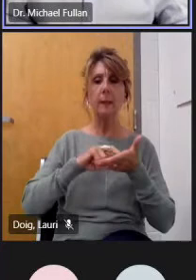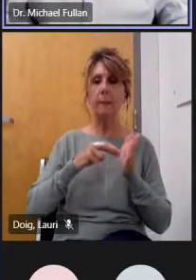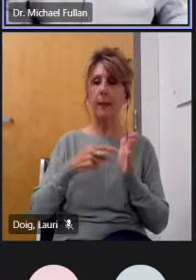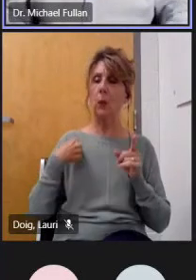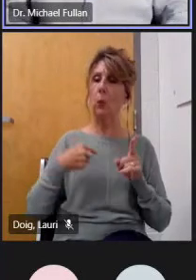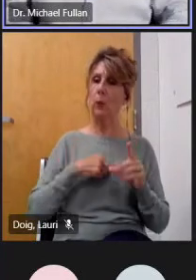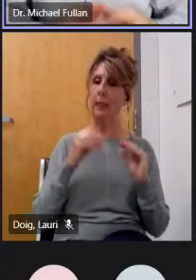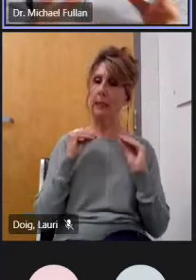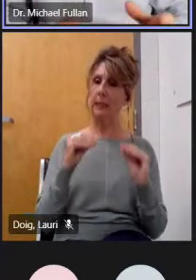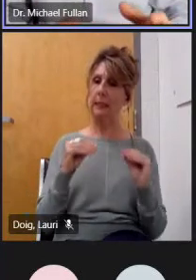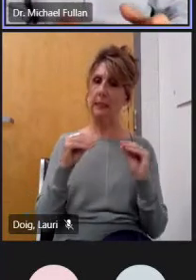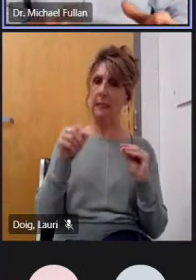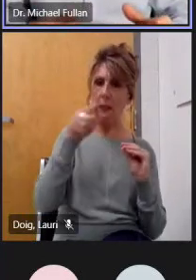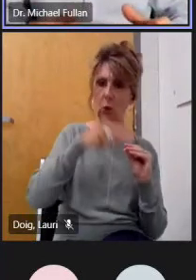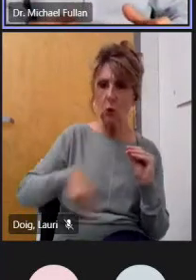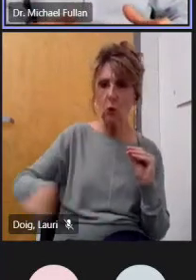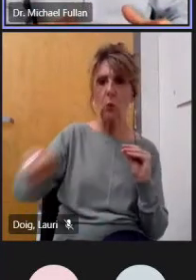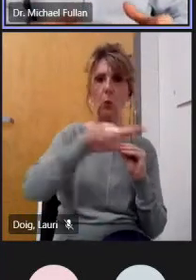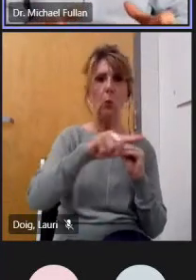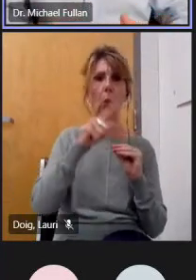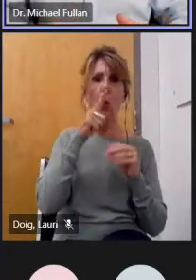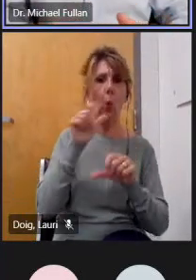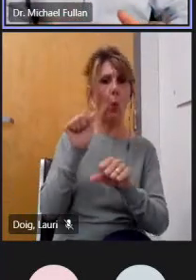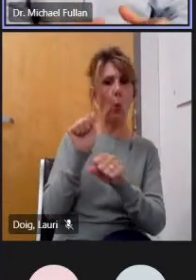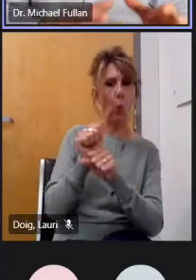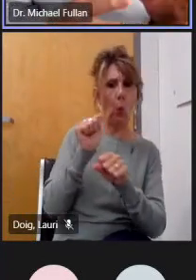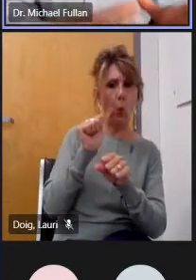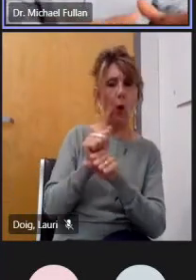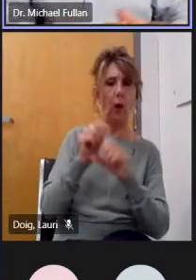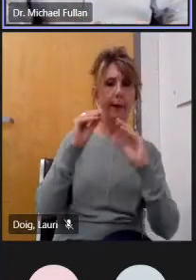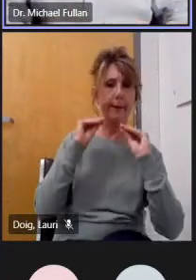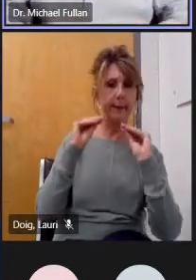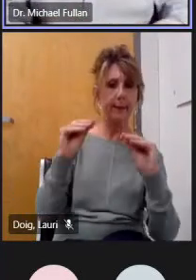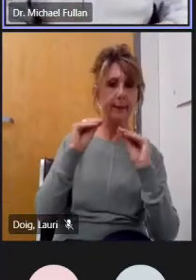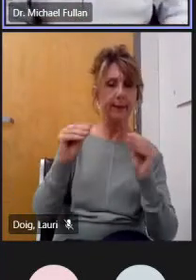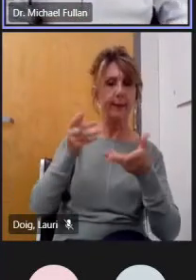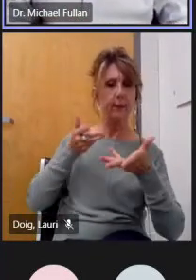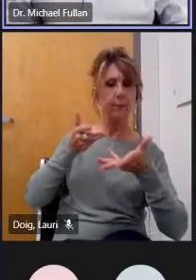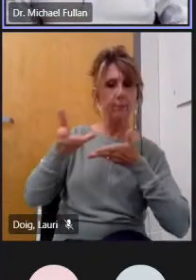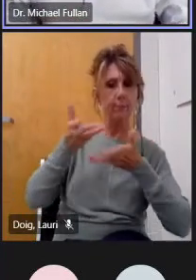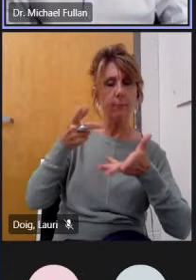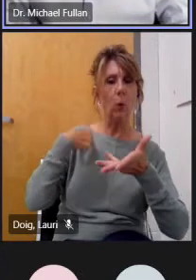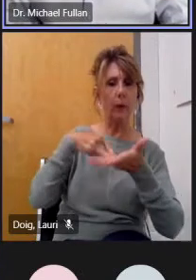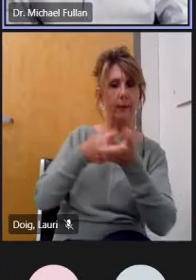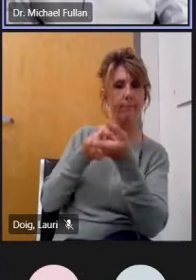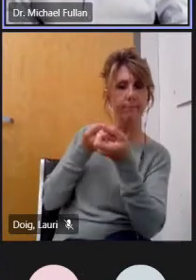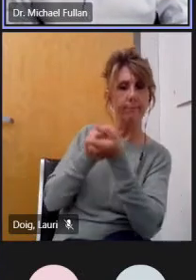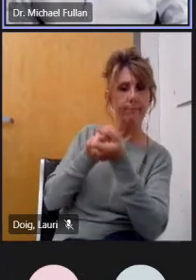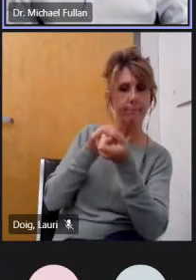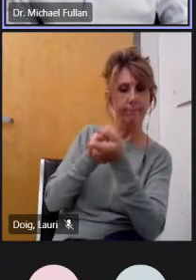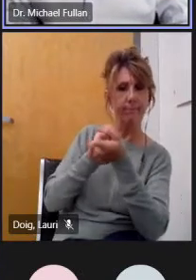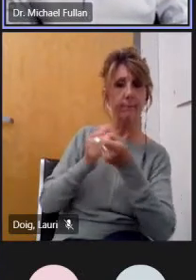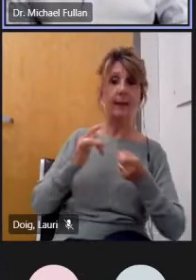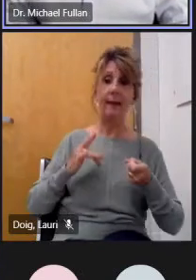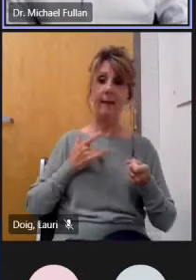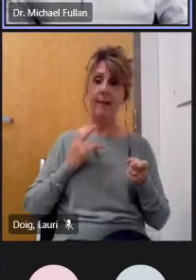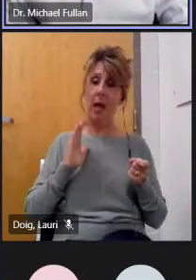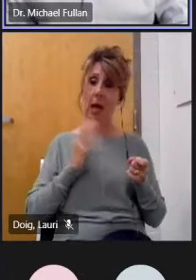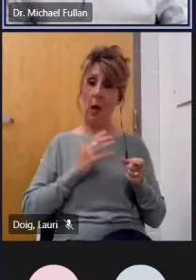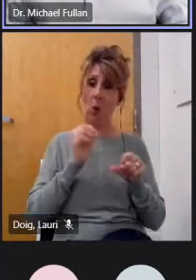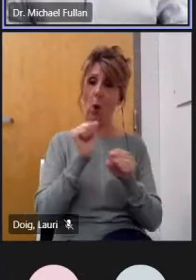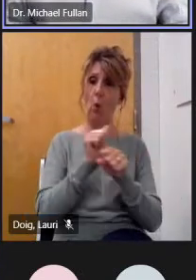this is why all of our work and i do mean all of it 100 of it is done in partnership with uh